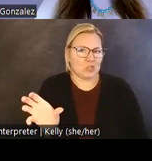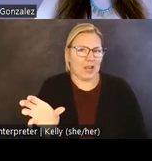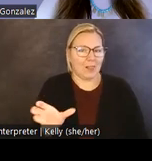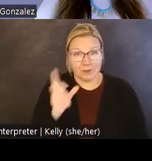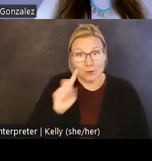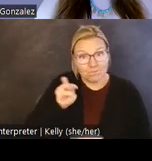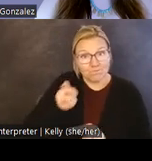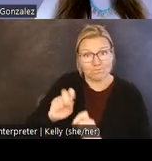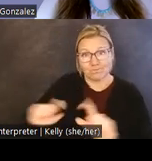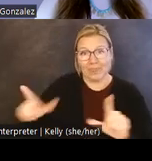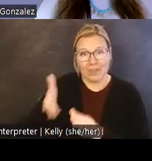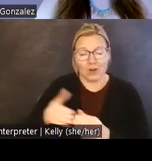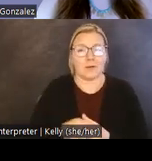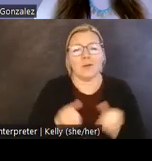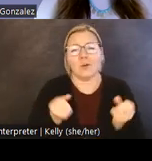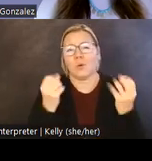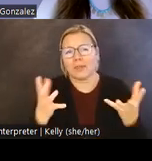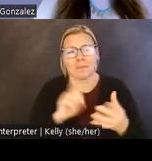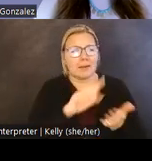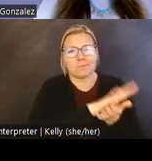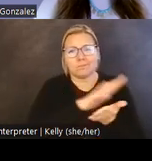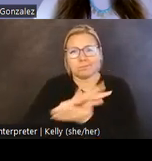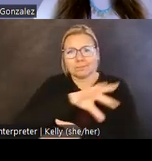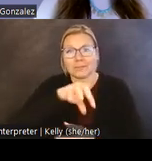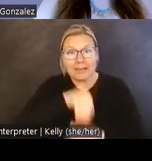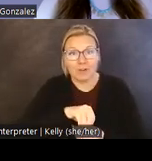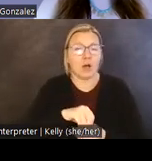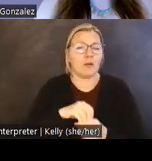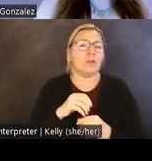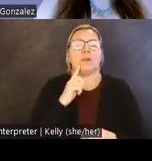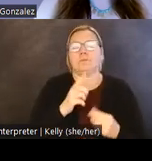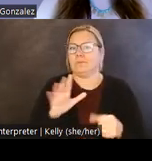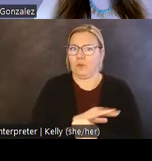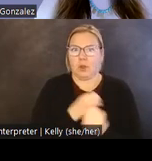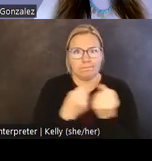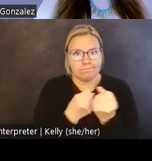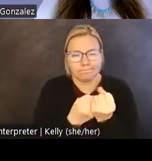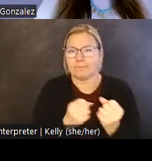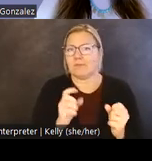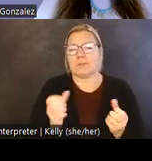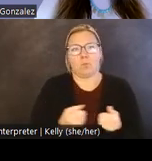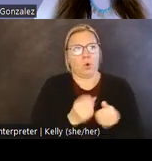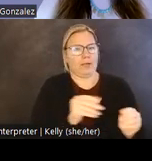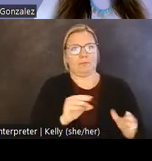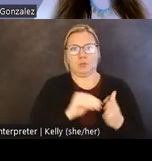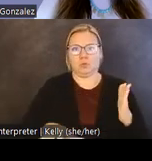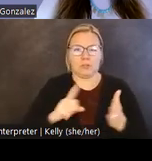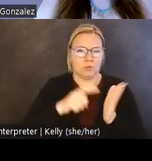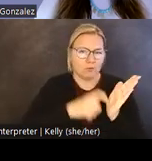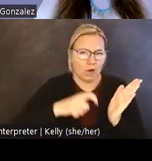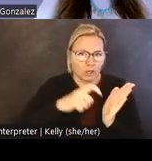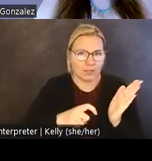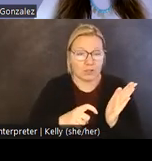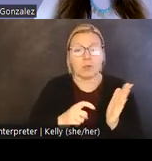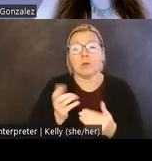so many local institutions of higher learning, we put a big effort into supporting students interested in archaeology. Every year, we offer two